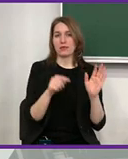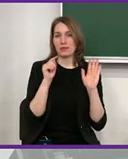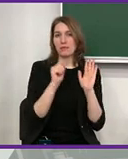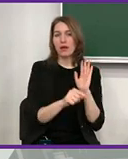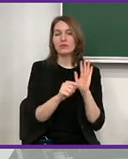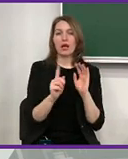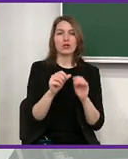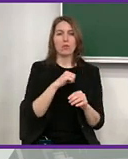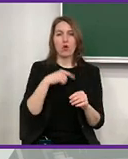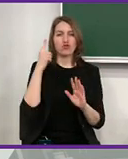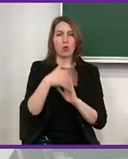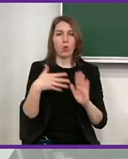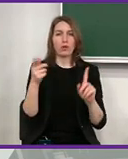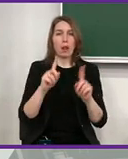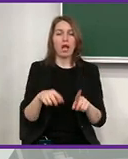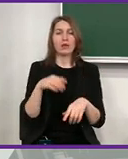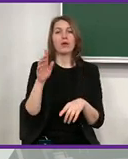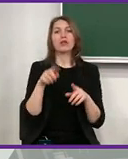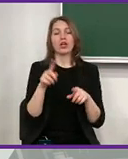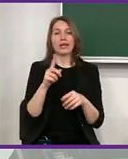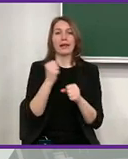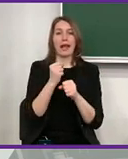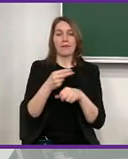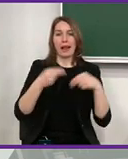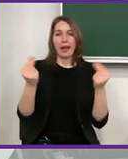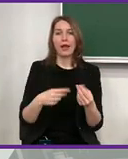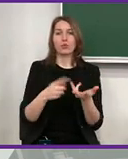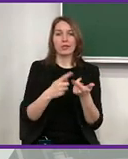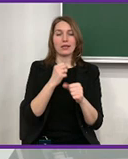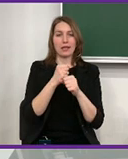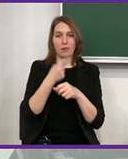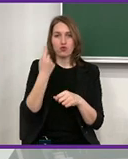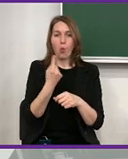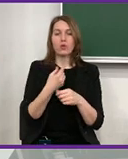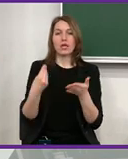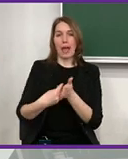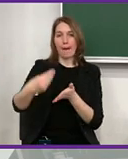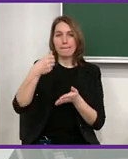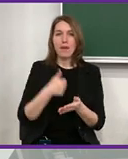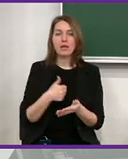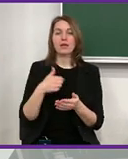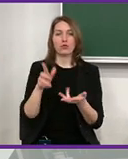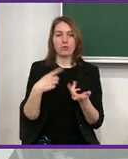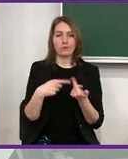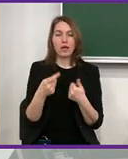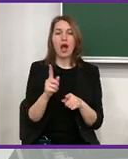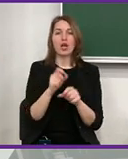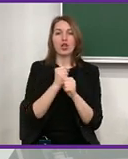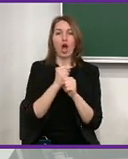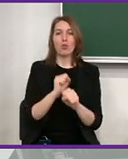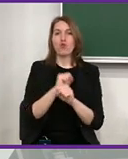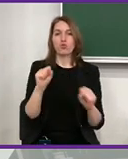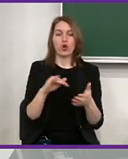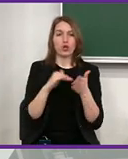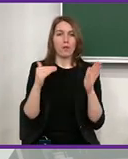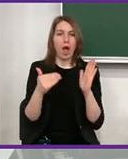We prepared the following division, for example, like fundamental employment rights, for example,